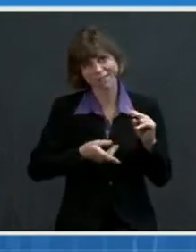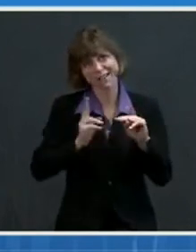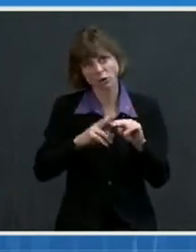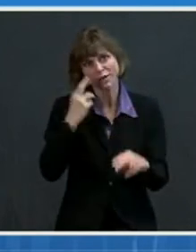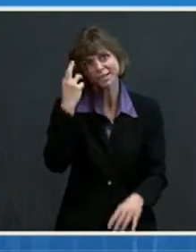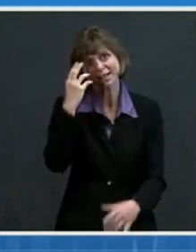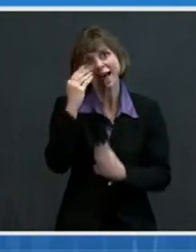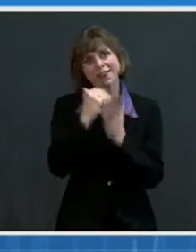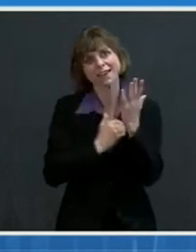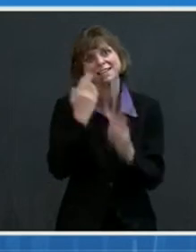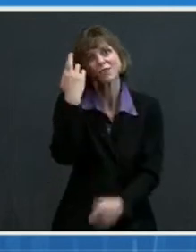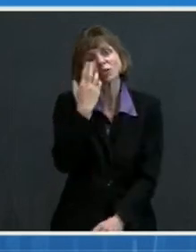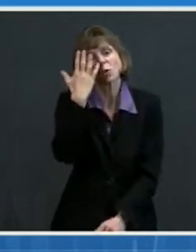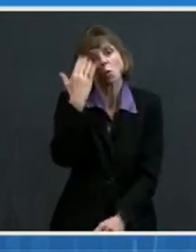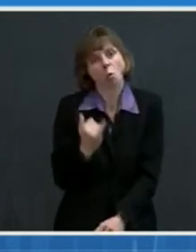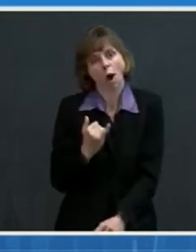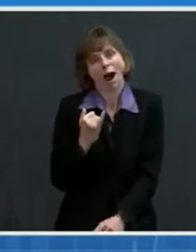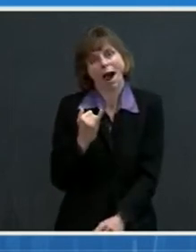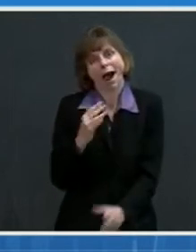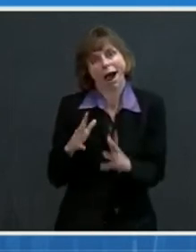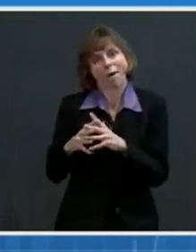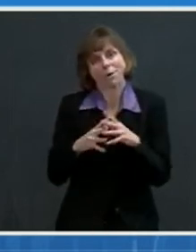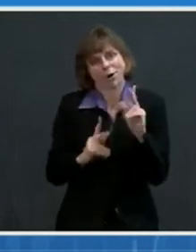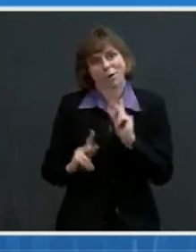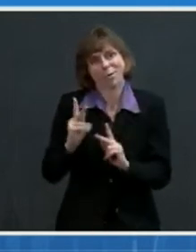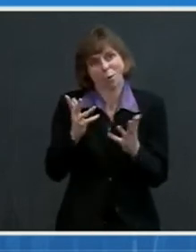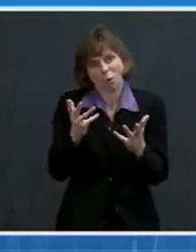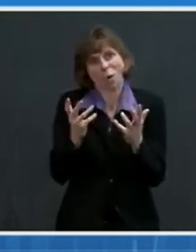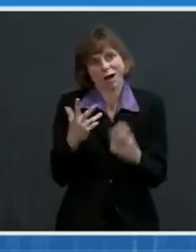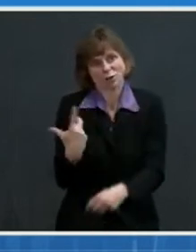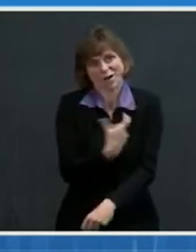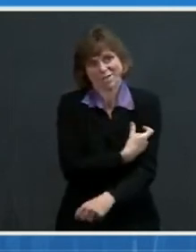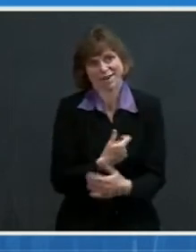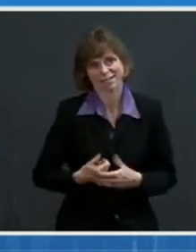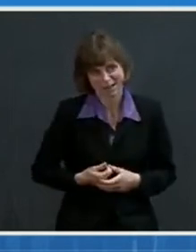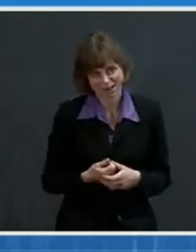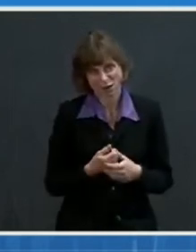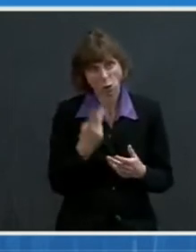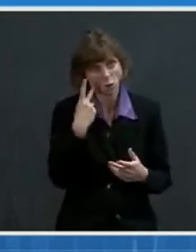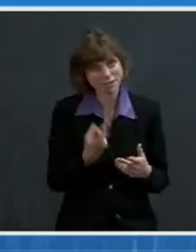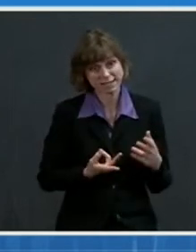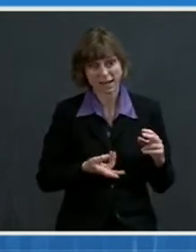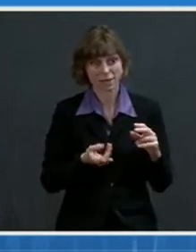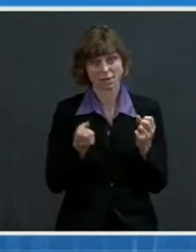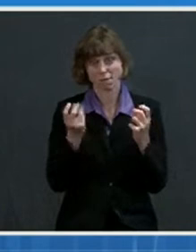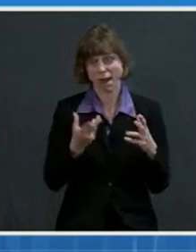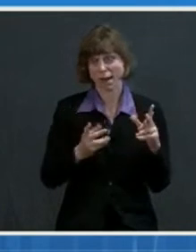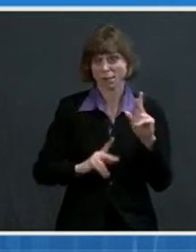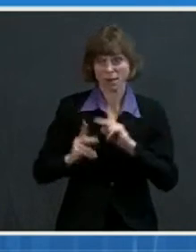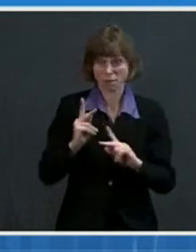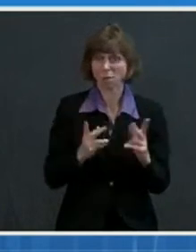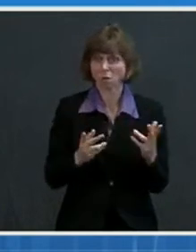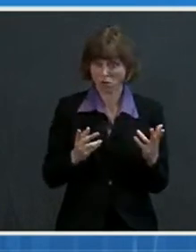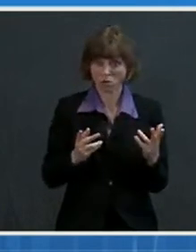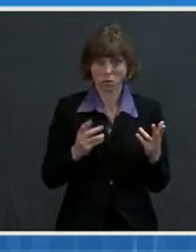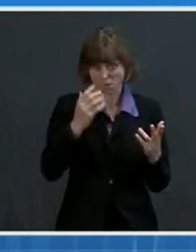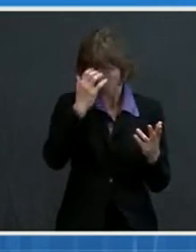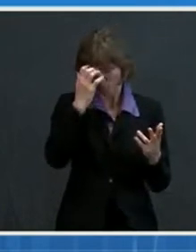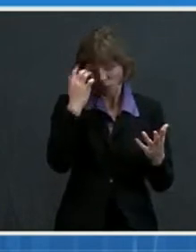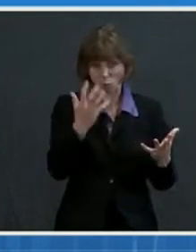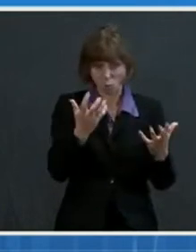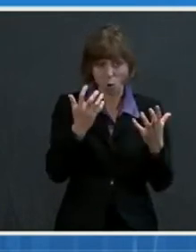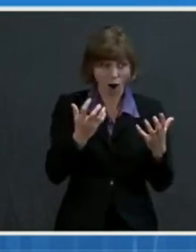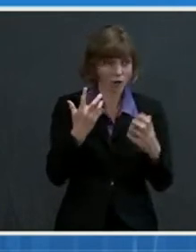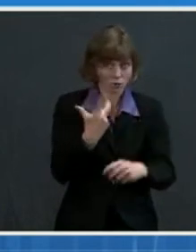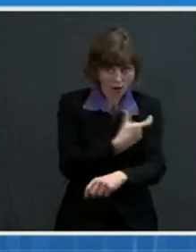Americans do want to get vaccinated. We are already seeing increasing numbers of people wanting to get vaccinated, given the highly effective vaccines and